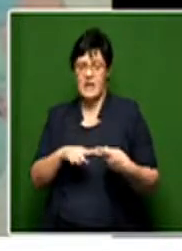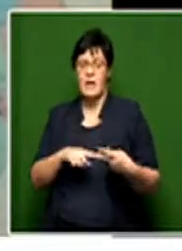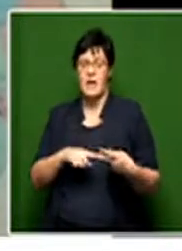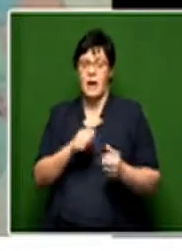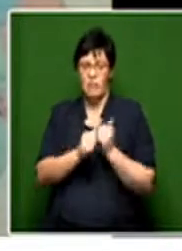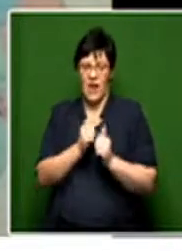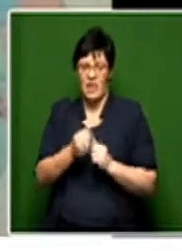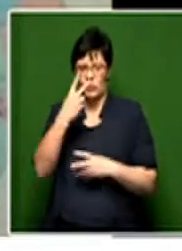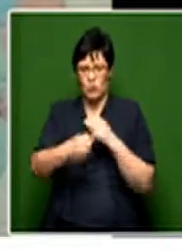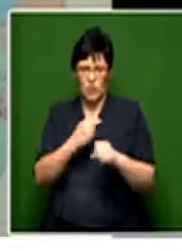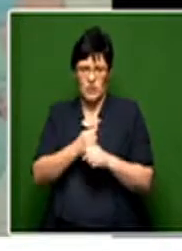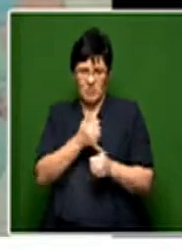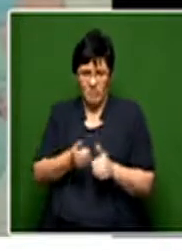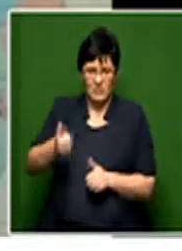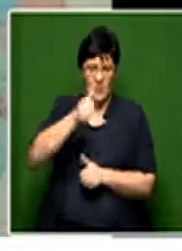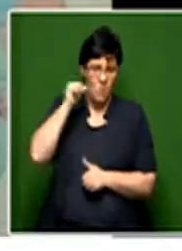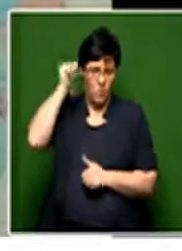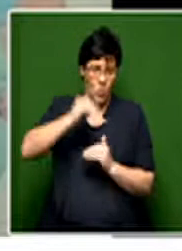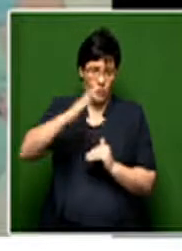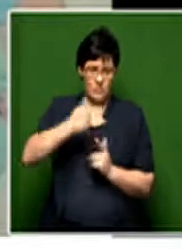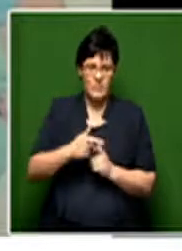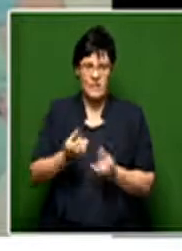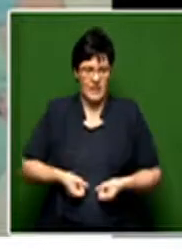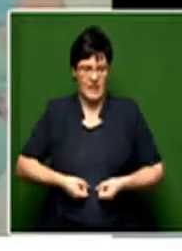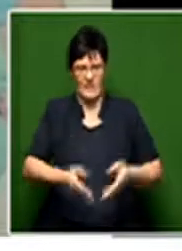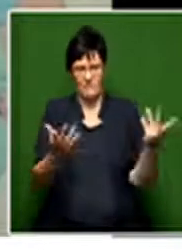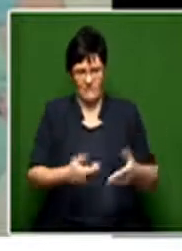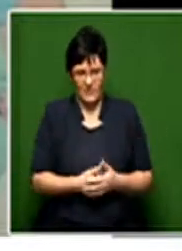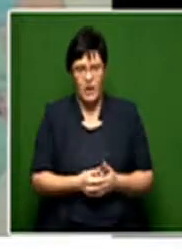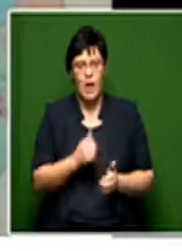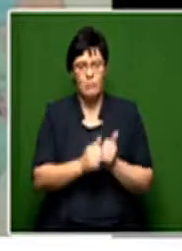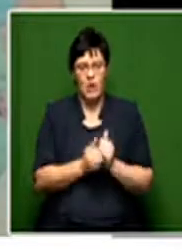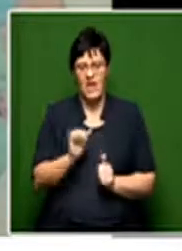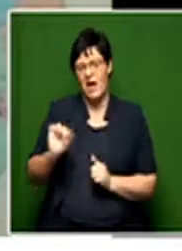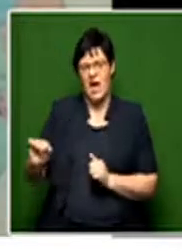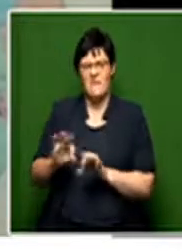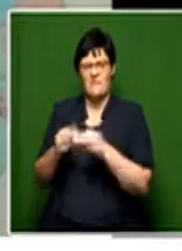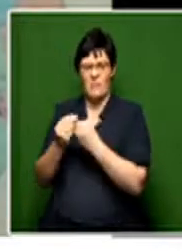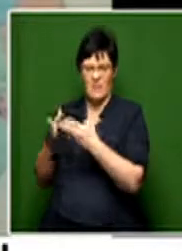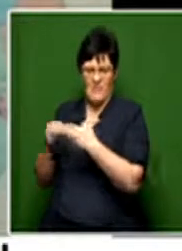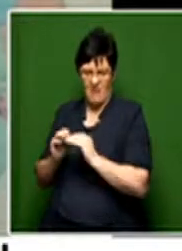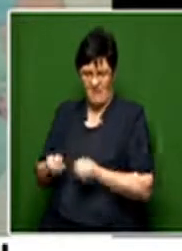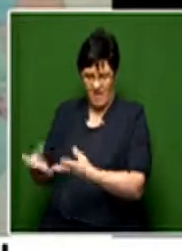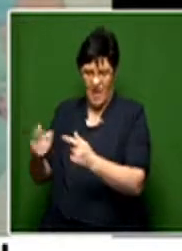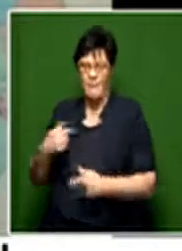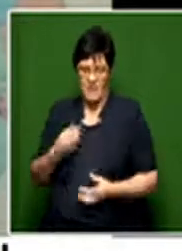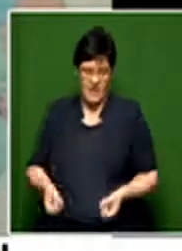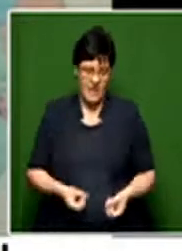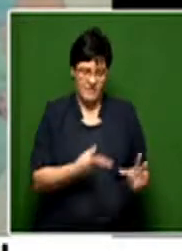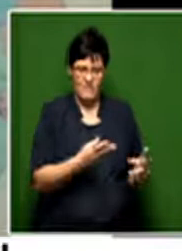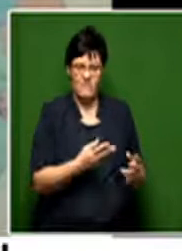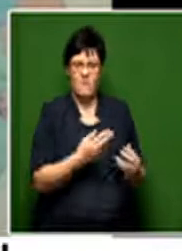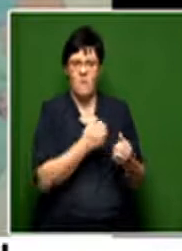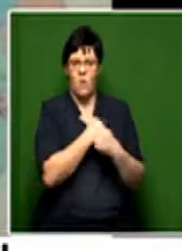two years older than me, and she gave us away. She gave my brother to a family member, and she gave me to an